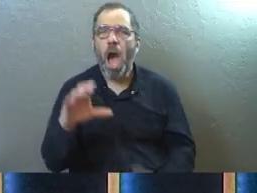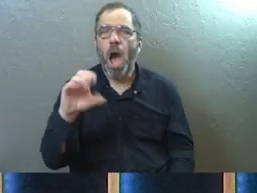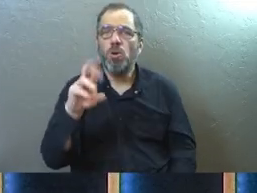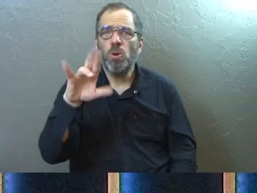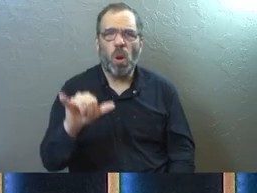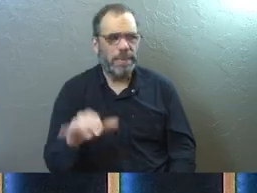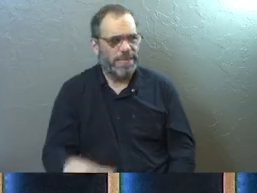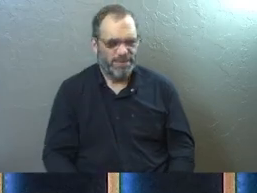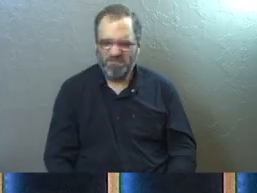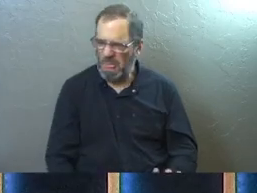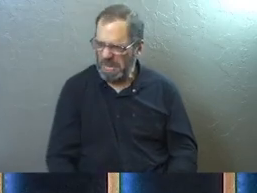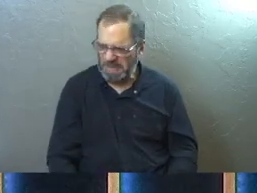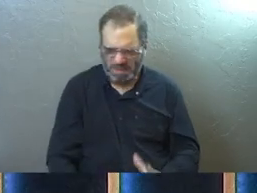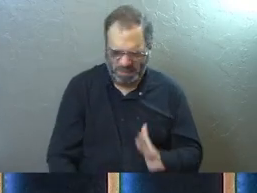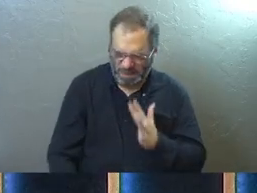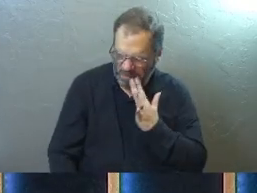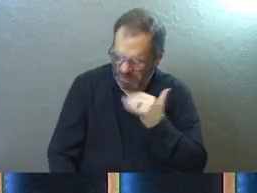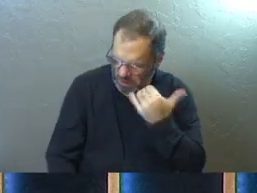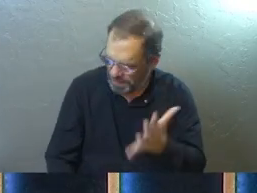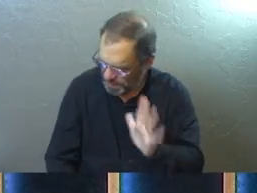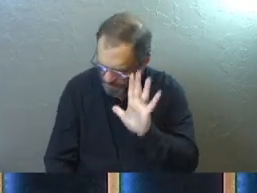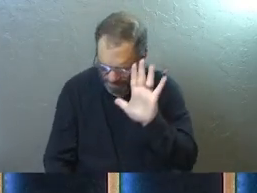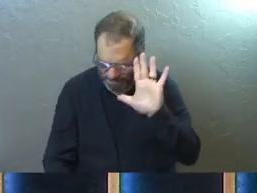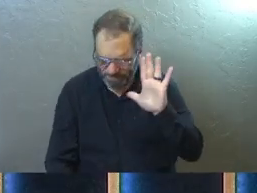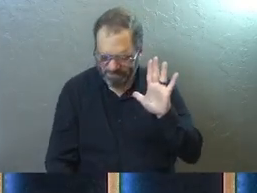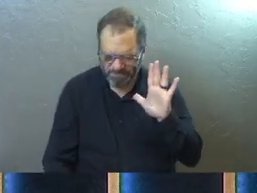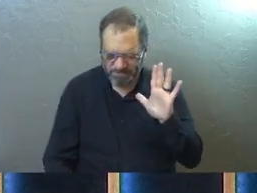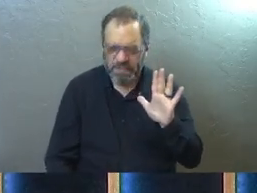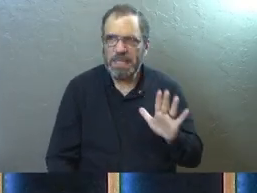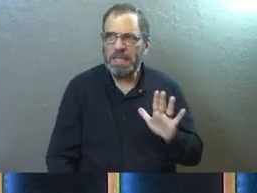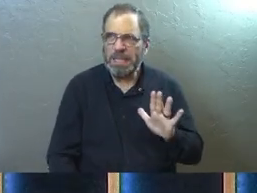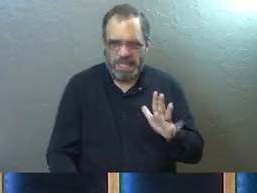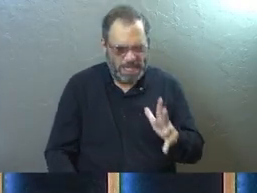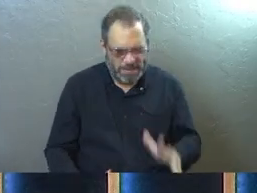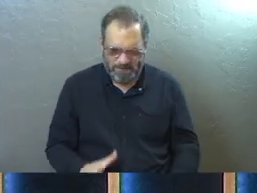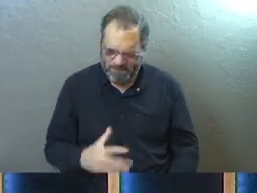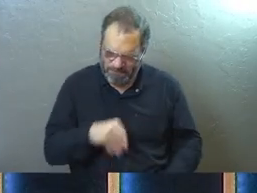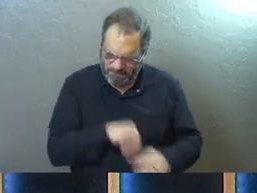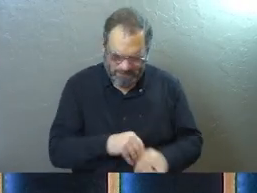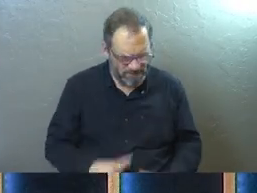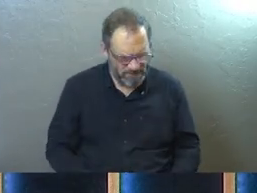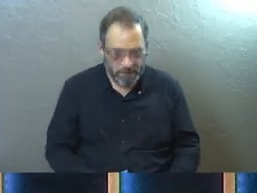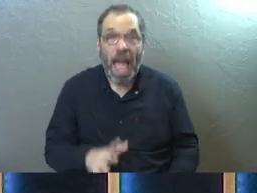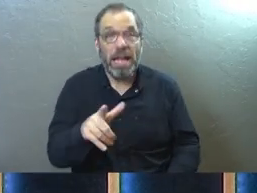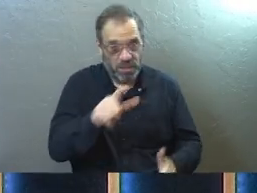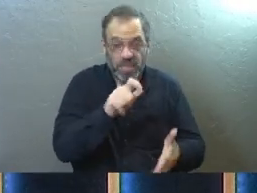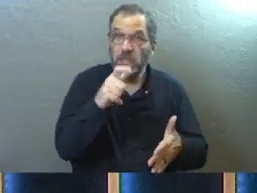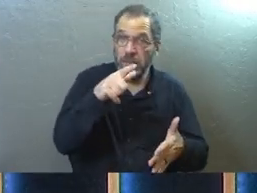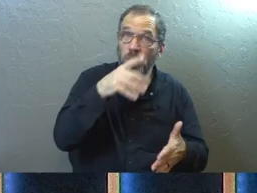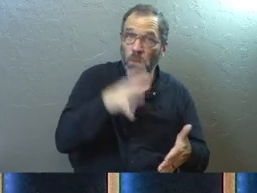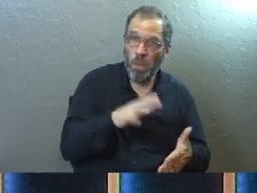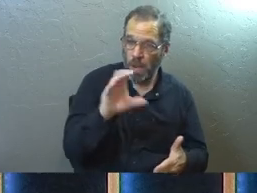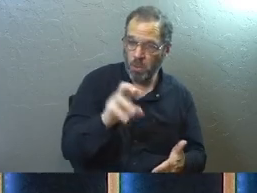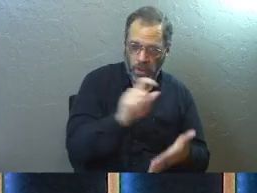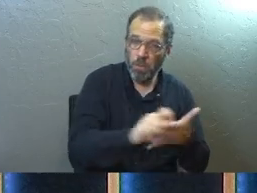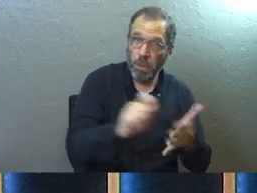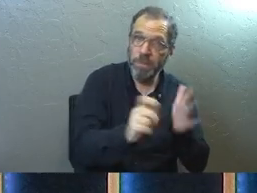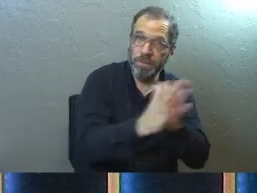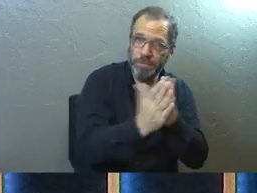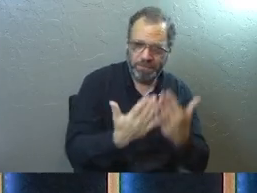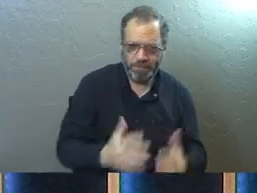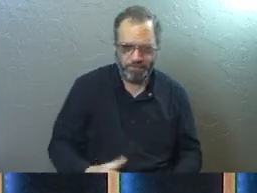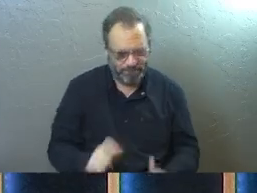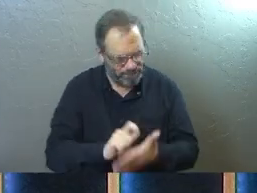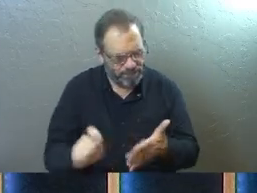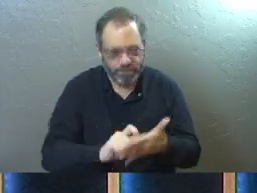Corrie's just disgusted by it. Ashamed. And she's just struggling within herself. And she's the author of this book. So she's writing about all of